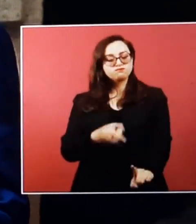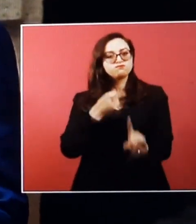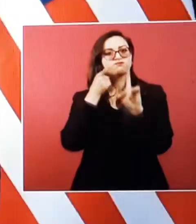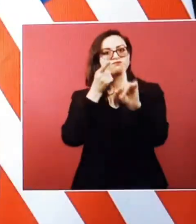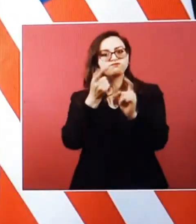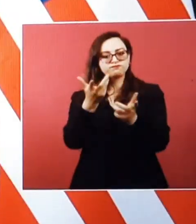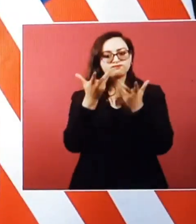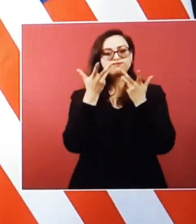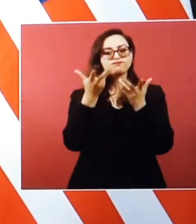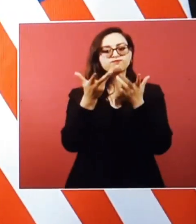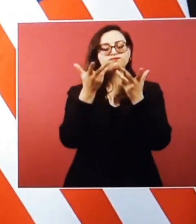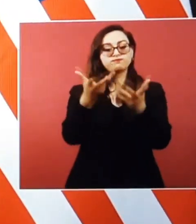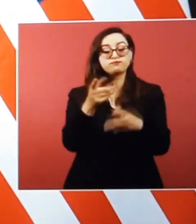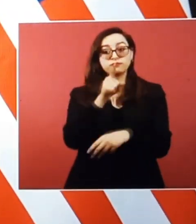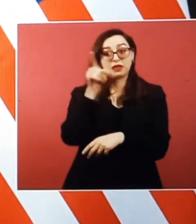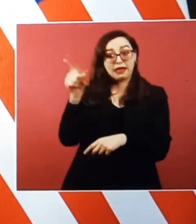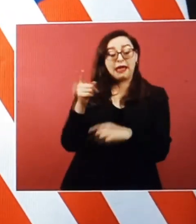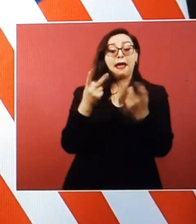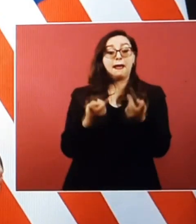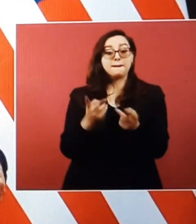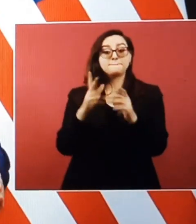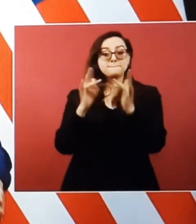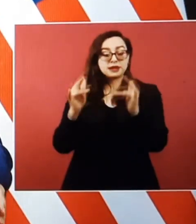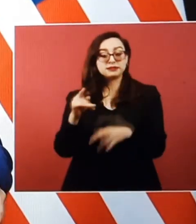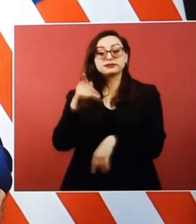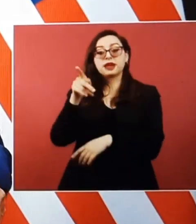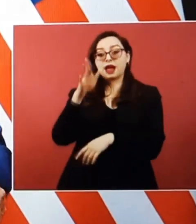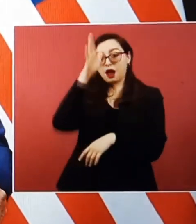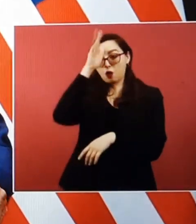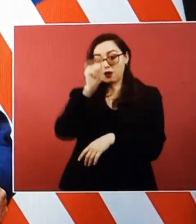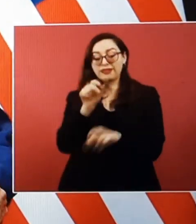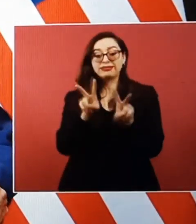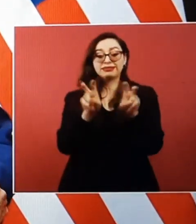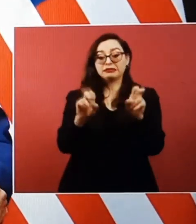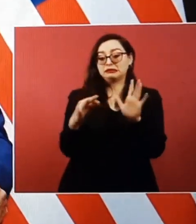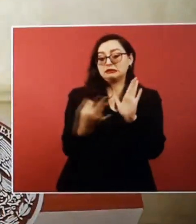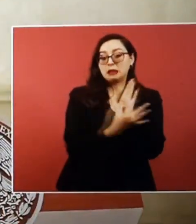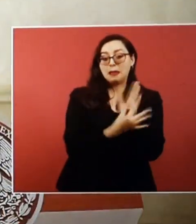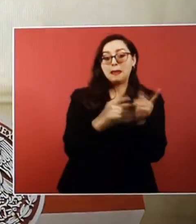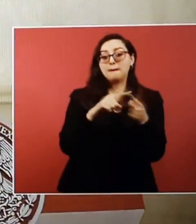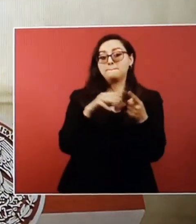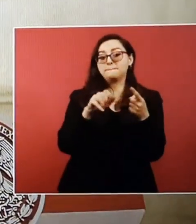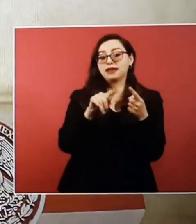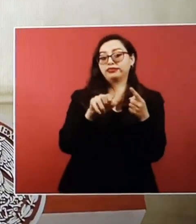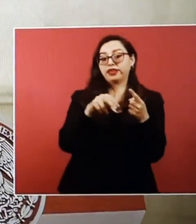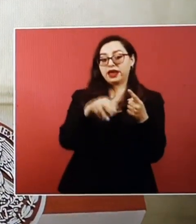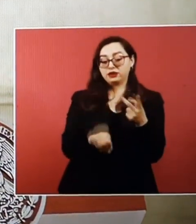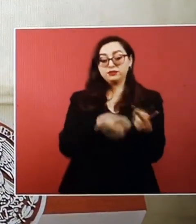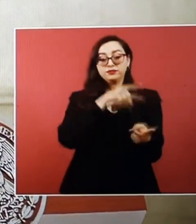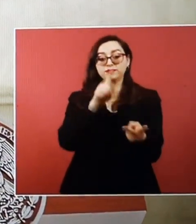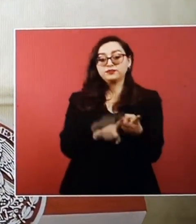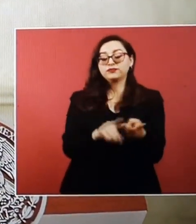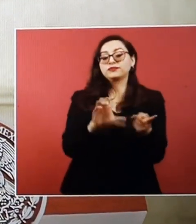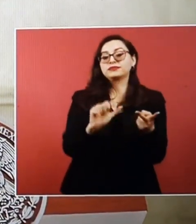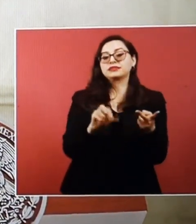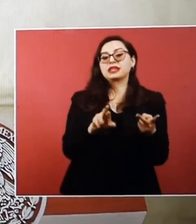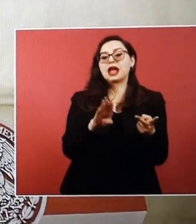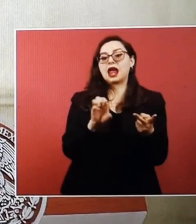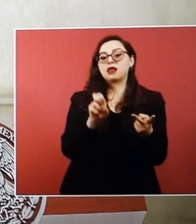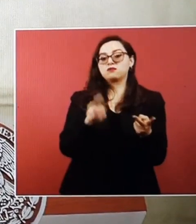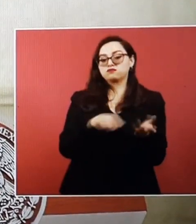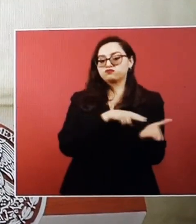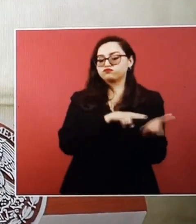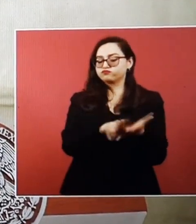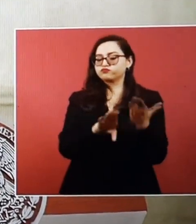tackling methane and black carbon. And finally, as three vibrant